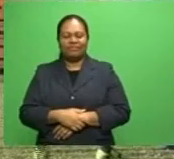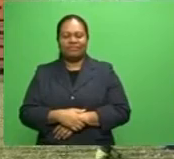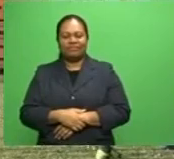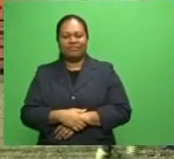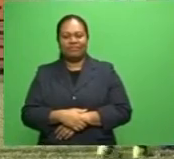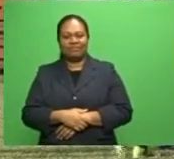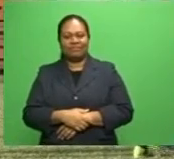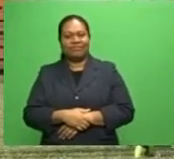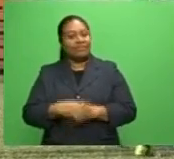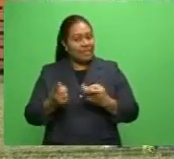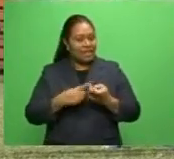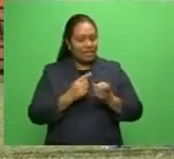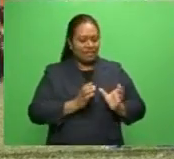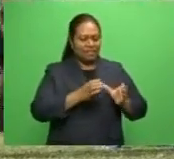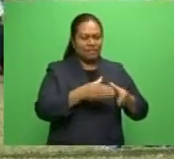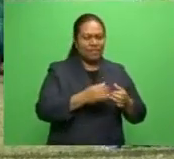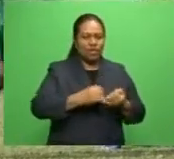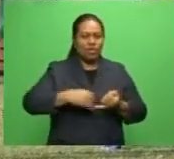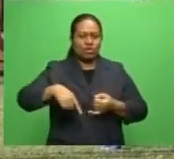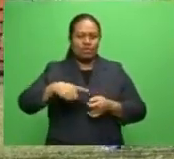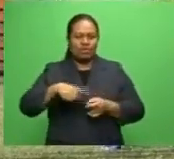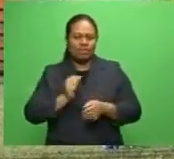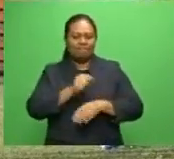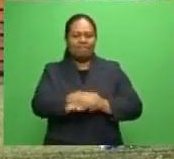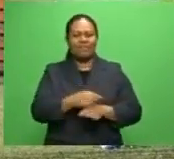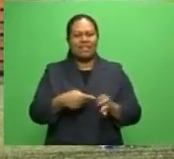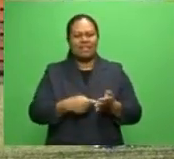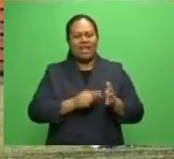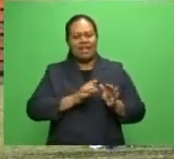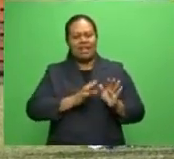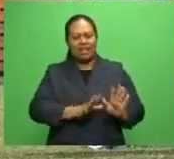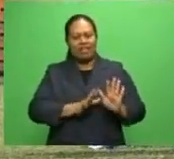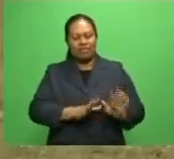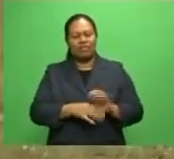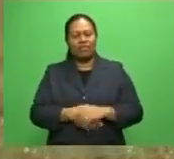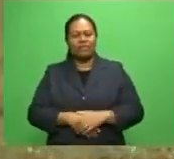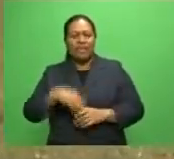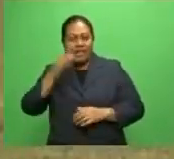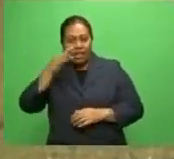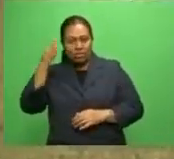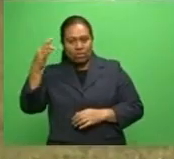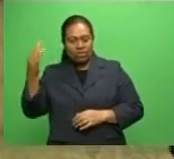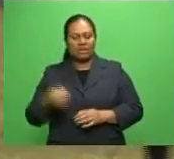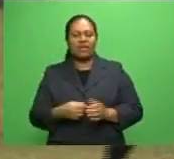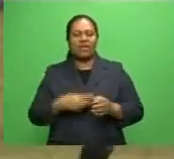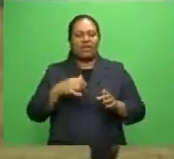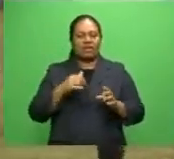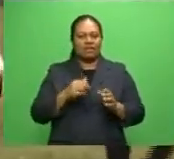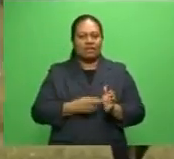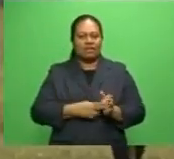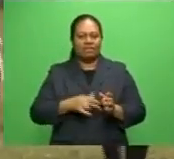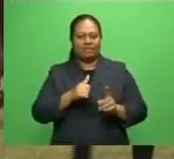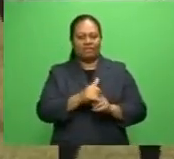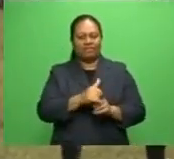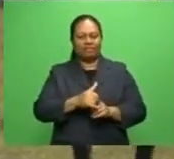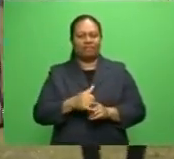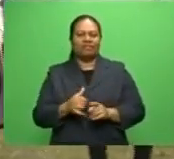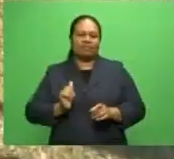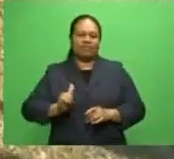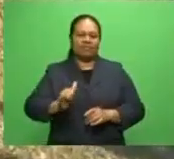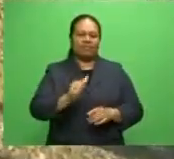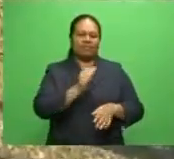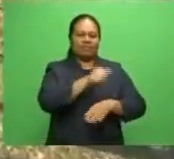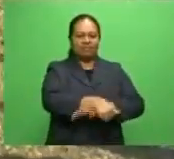In other matches, Superdivided Day Level 24-15 at Rotodakampo Park in Osori won Namosi HGSawa 31-30 at